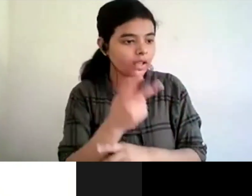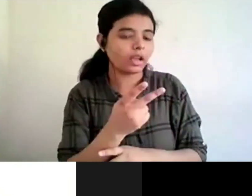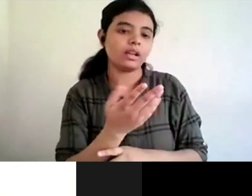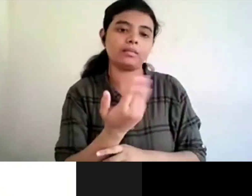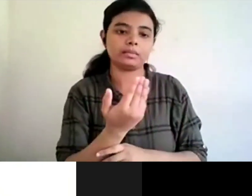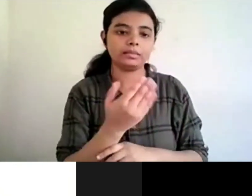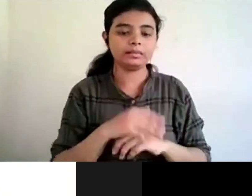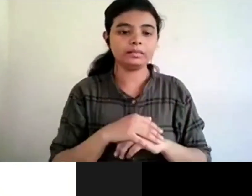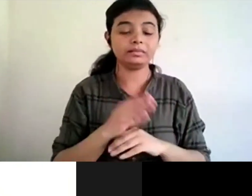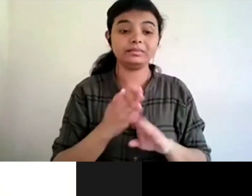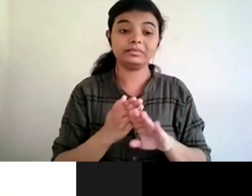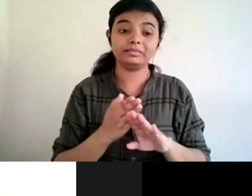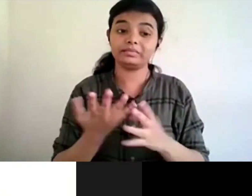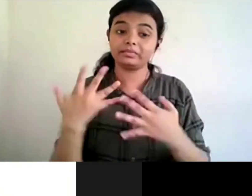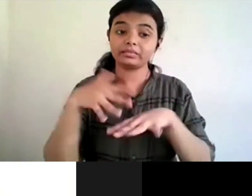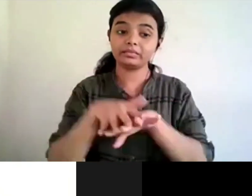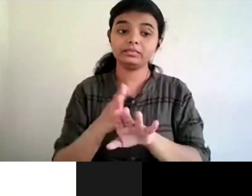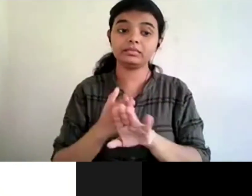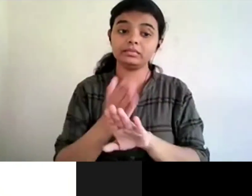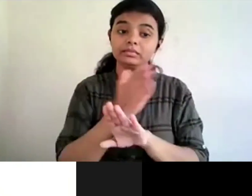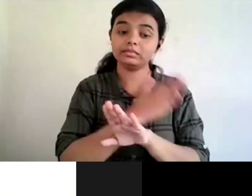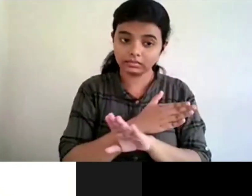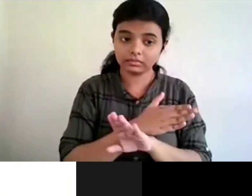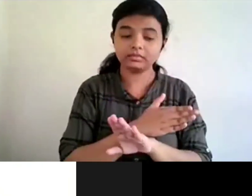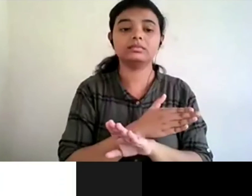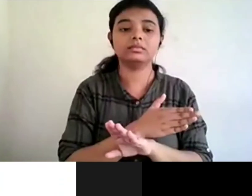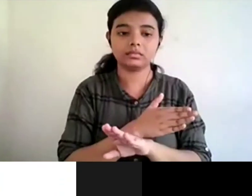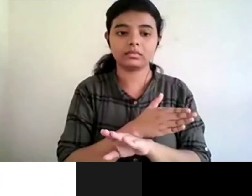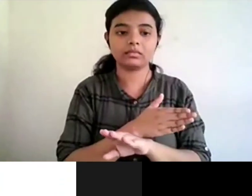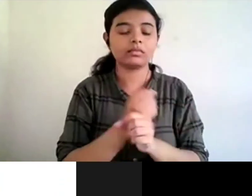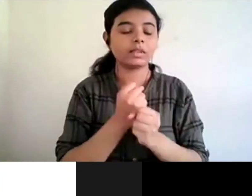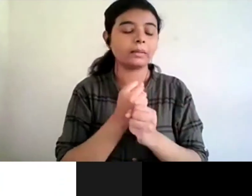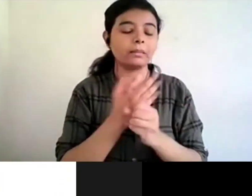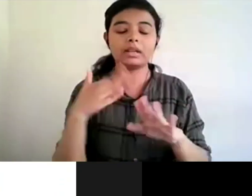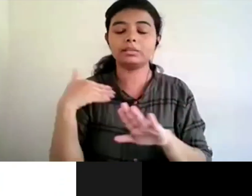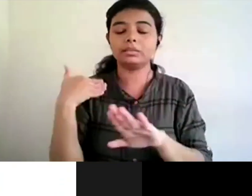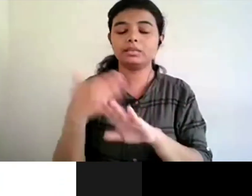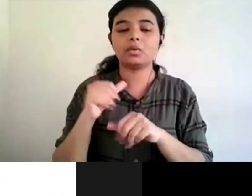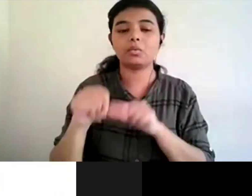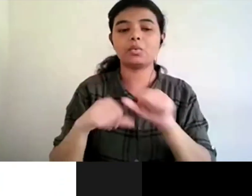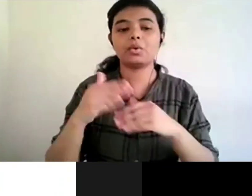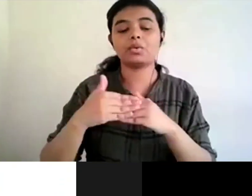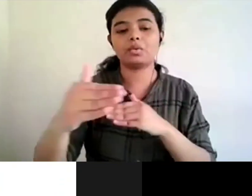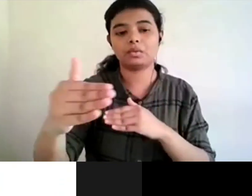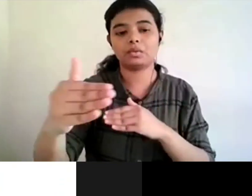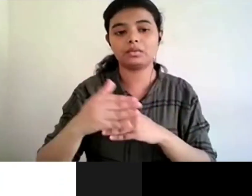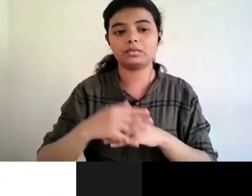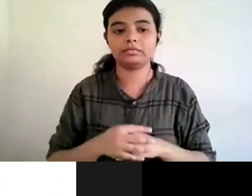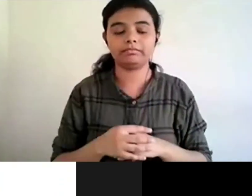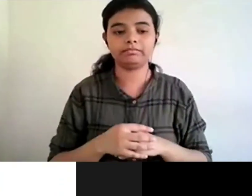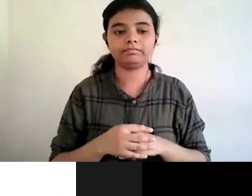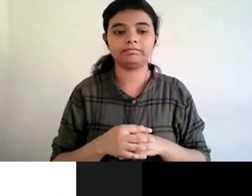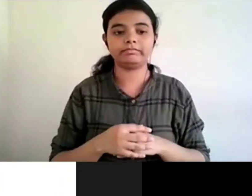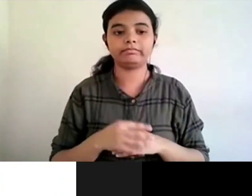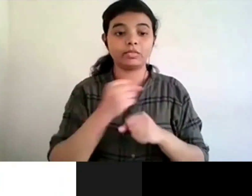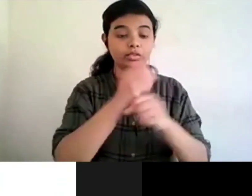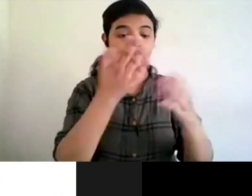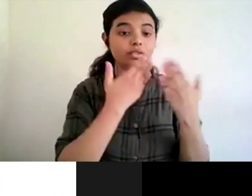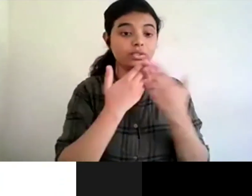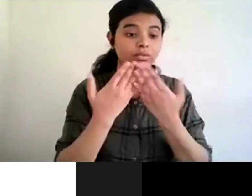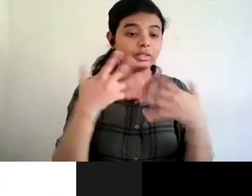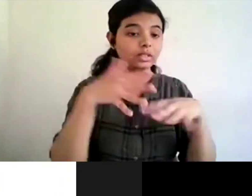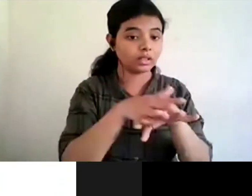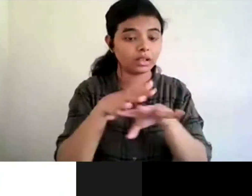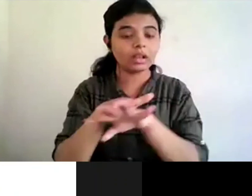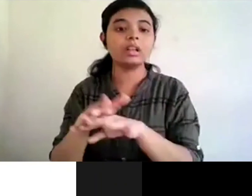but before inclusion happens uh there is a lot of resistance and yes mainstream institutions have been resisting a lot